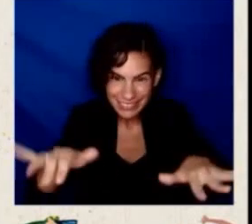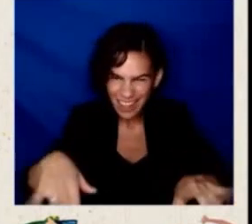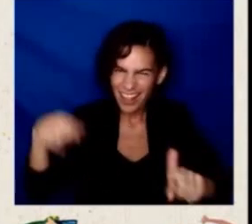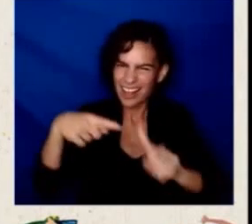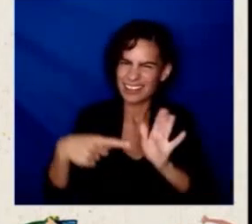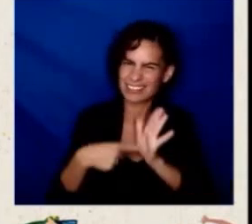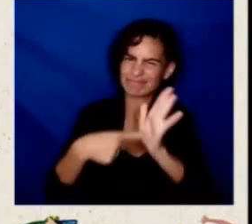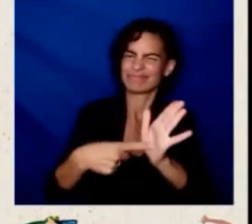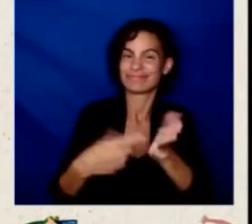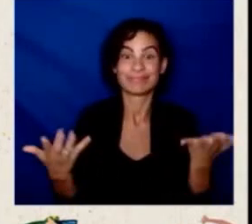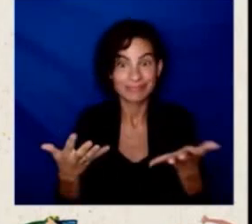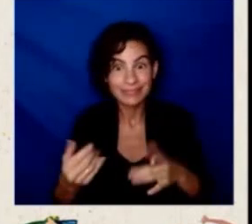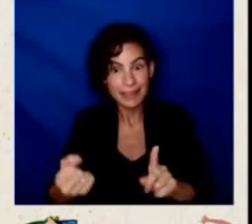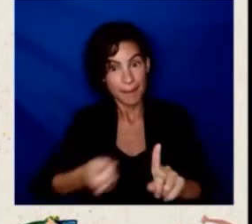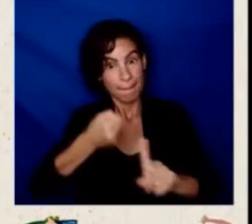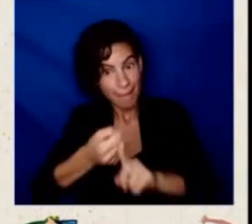broadly.